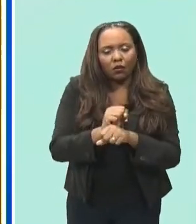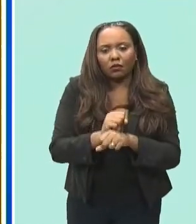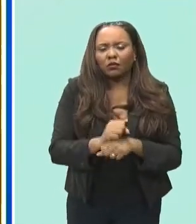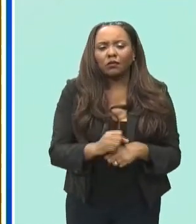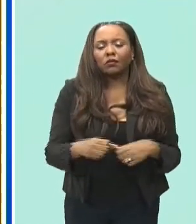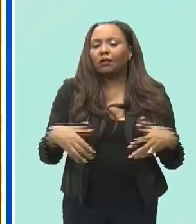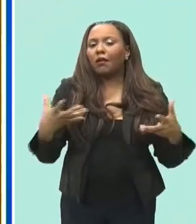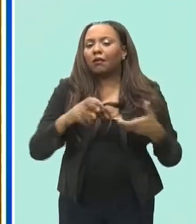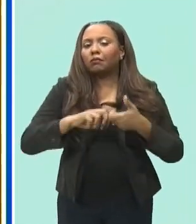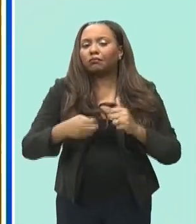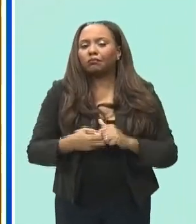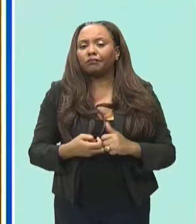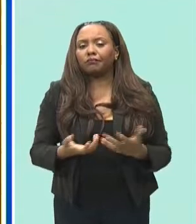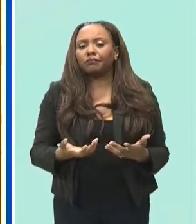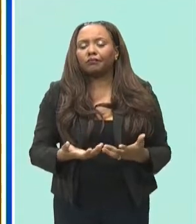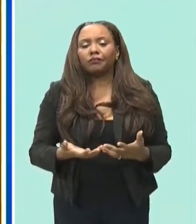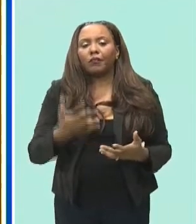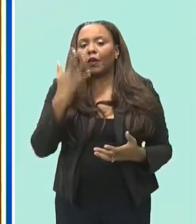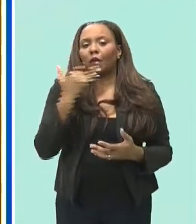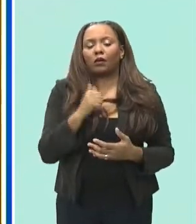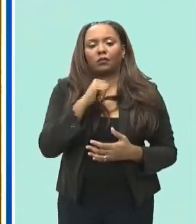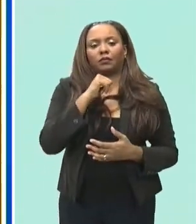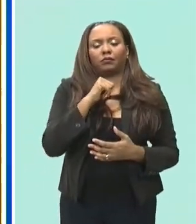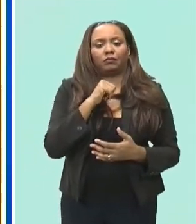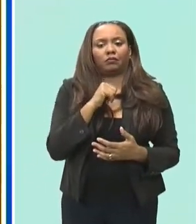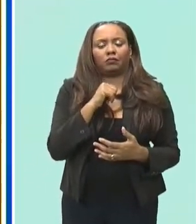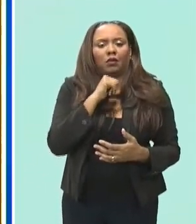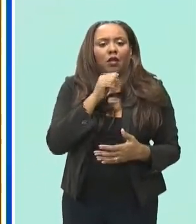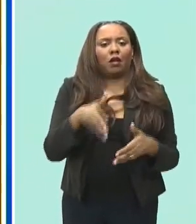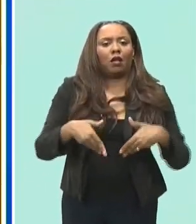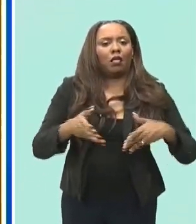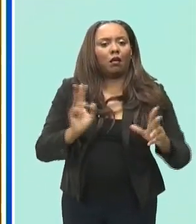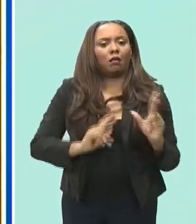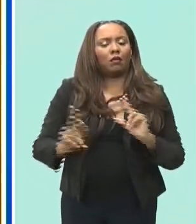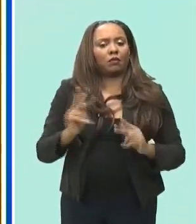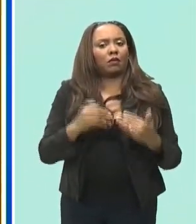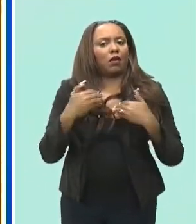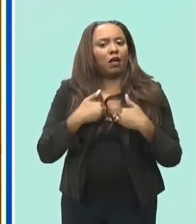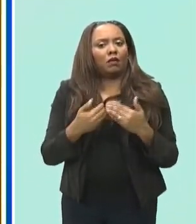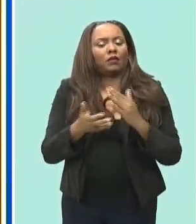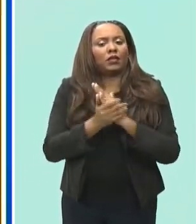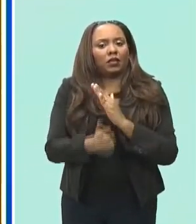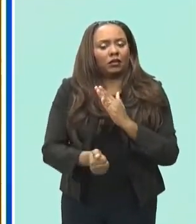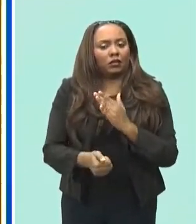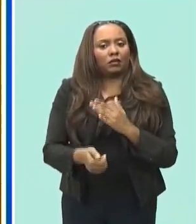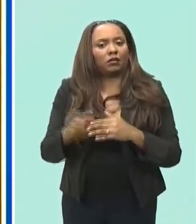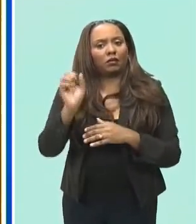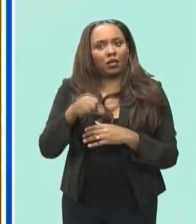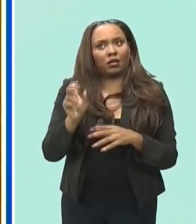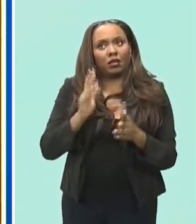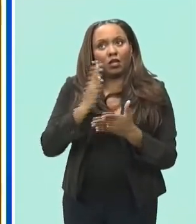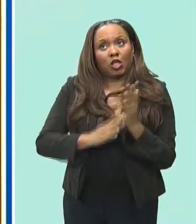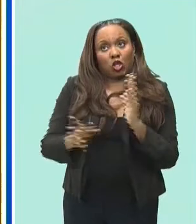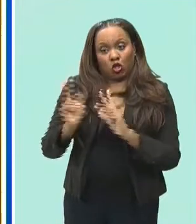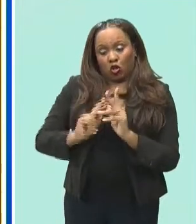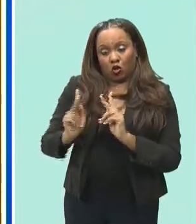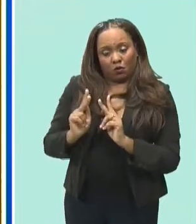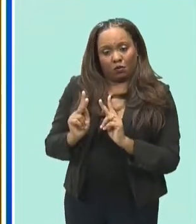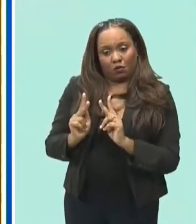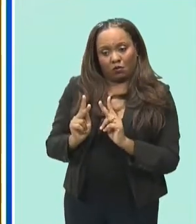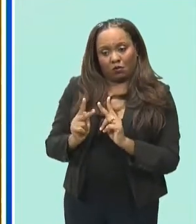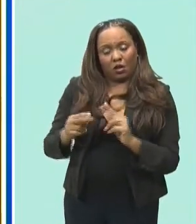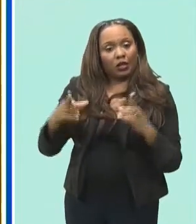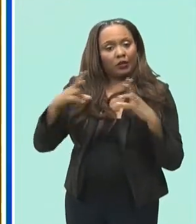we should not look at individuals who are who transitioned out of the system for whatever reason